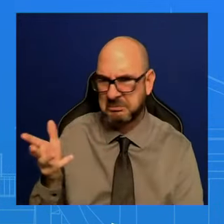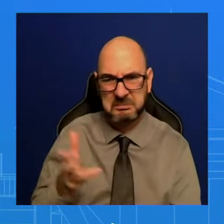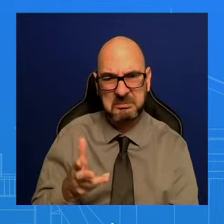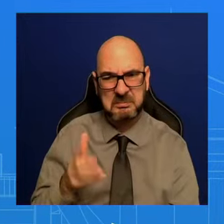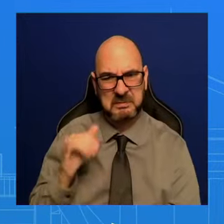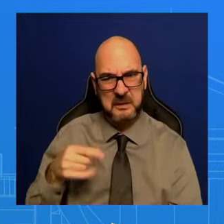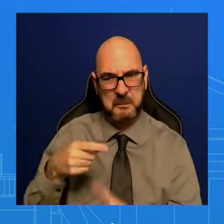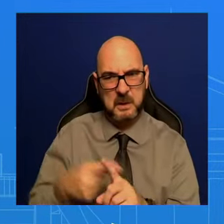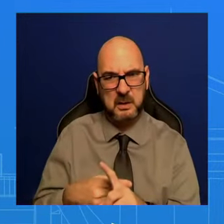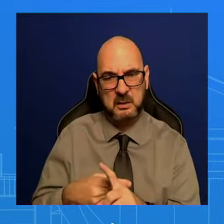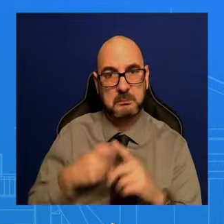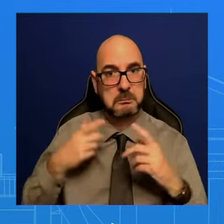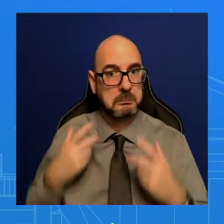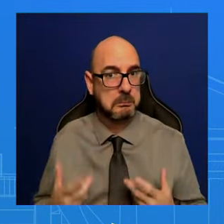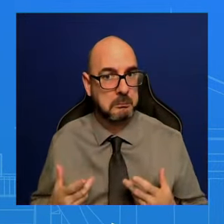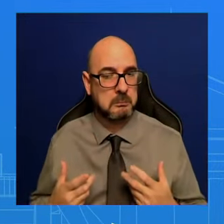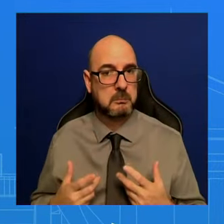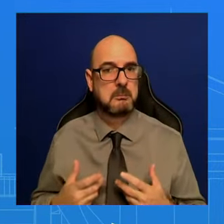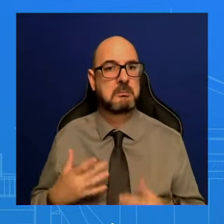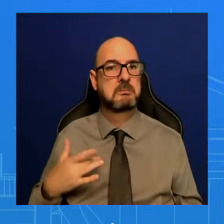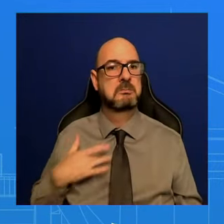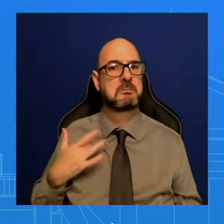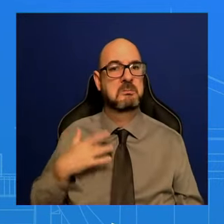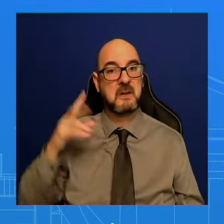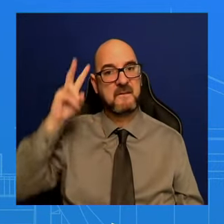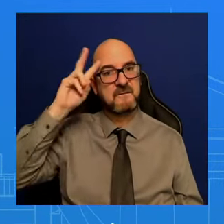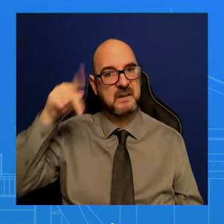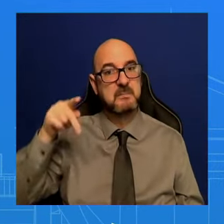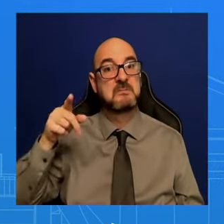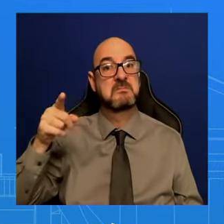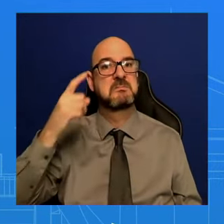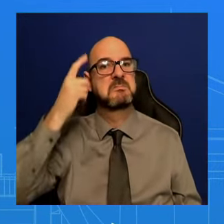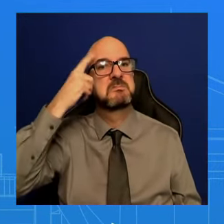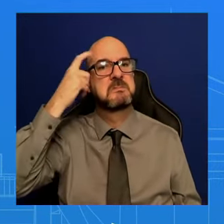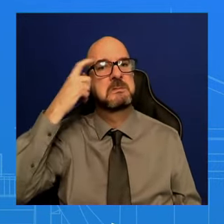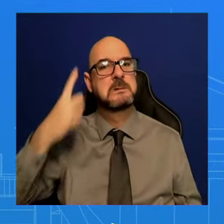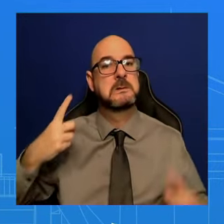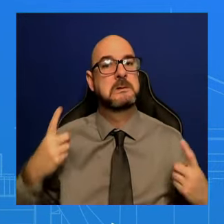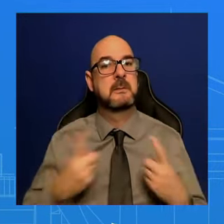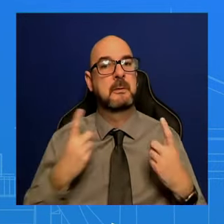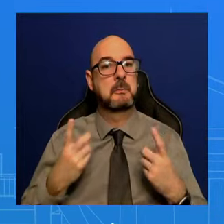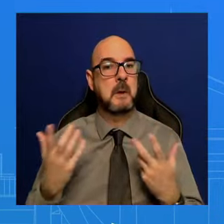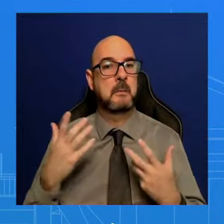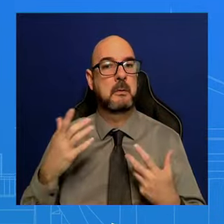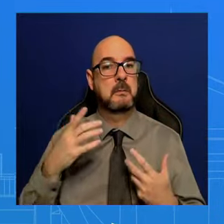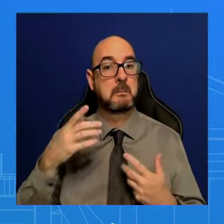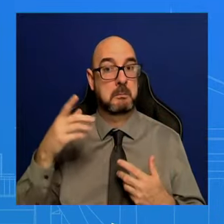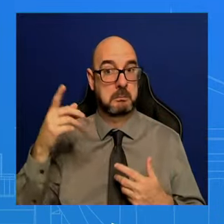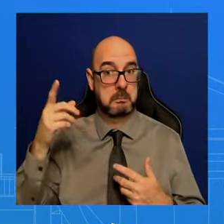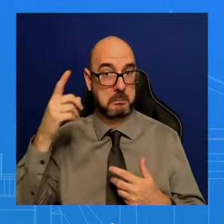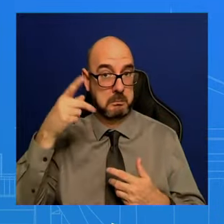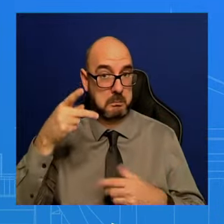that she could be asked to meet with the Prime Minister and perhaps pass a message? Look,